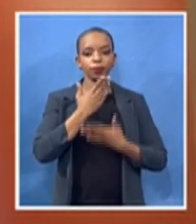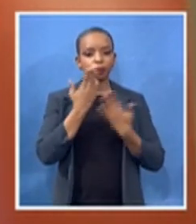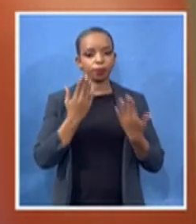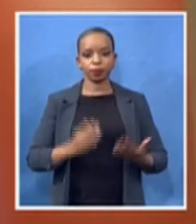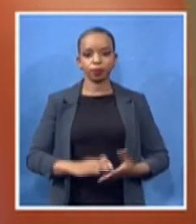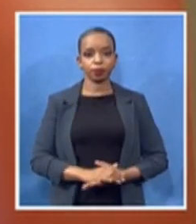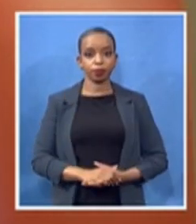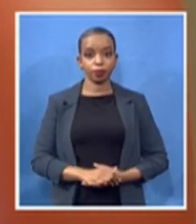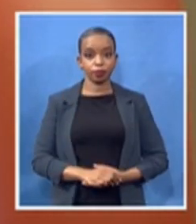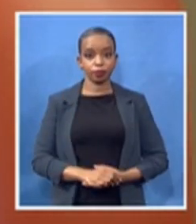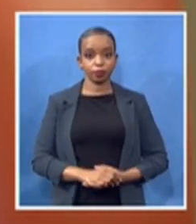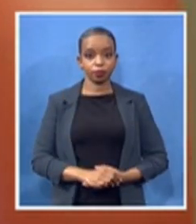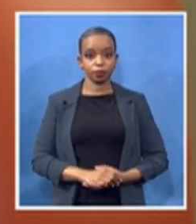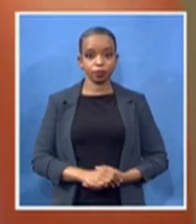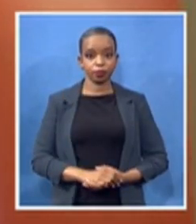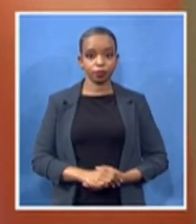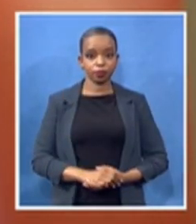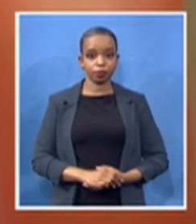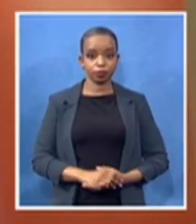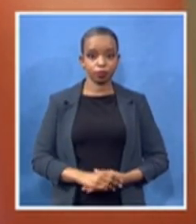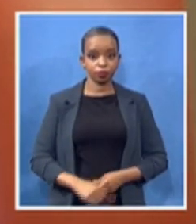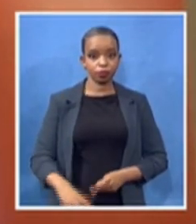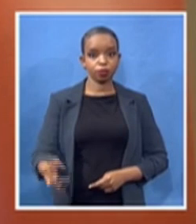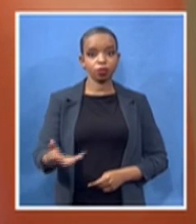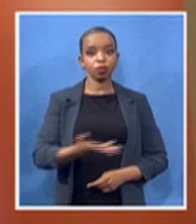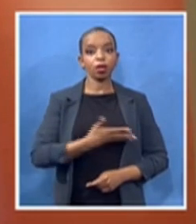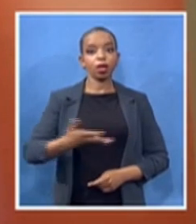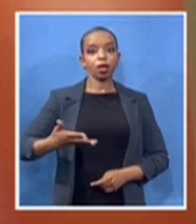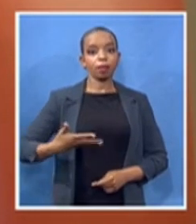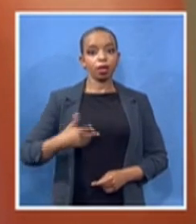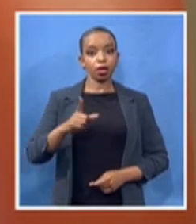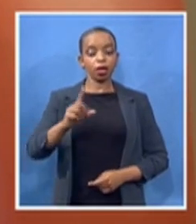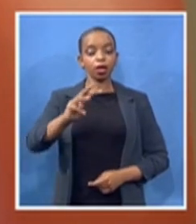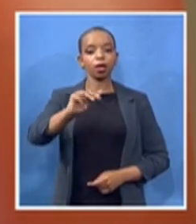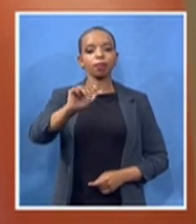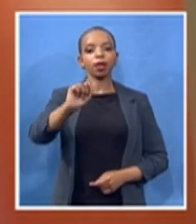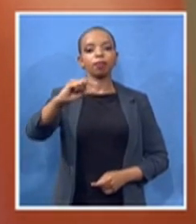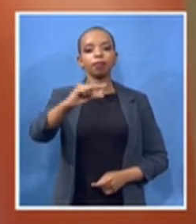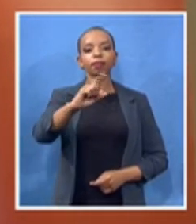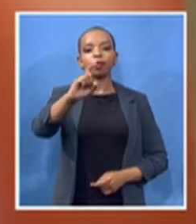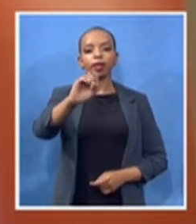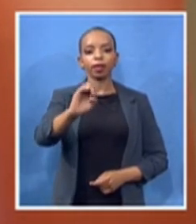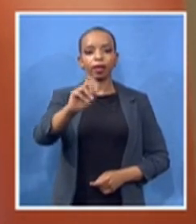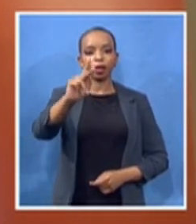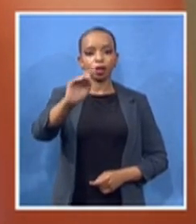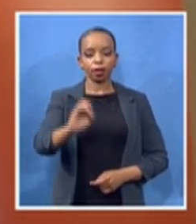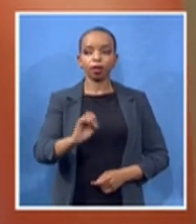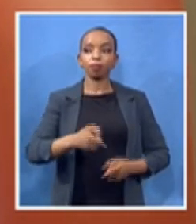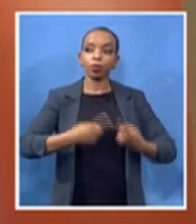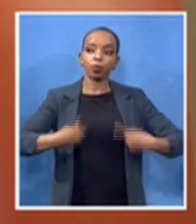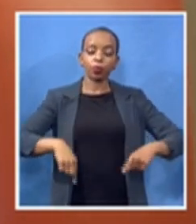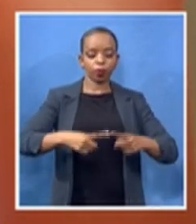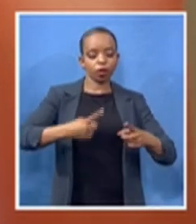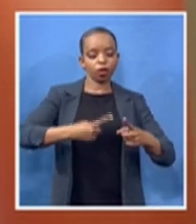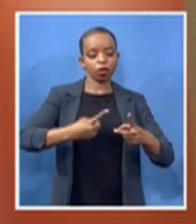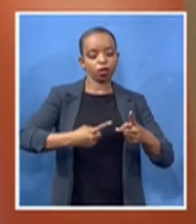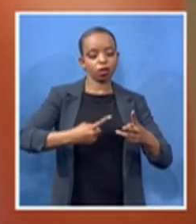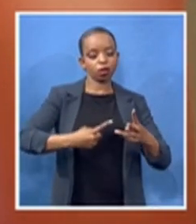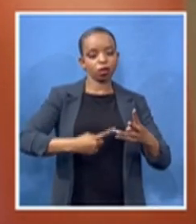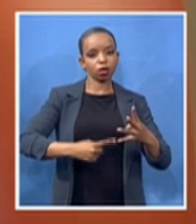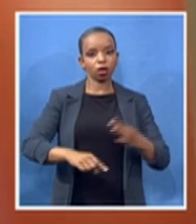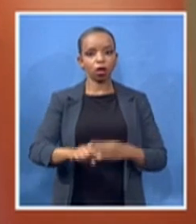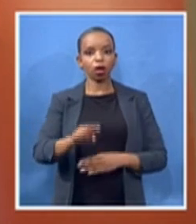as we count down to 150 years in 2021 we are battling with covet 19